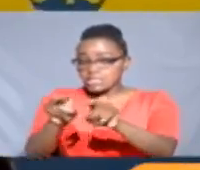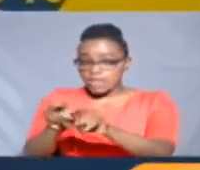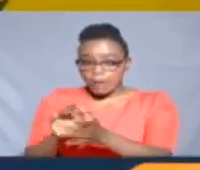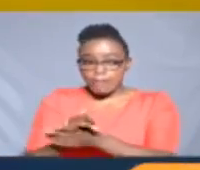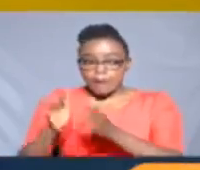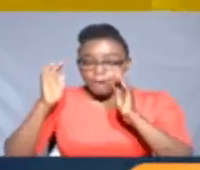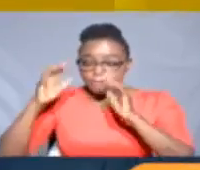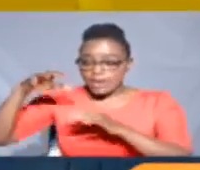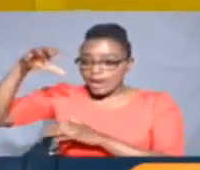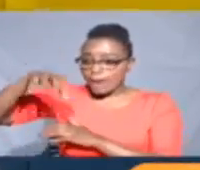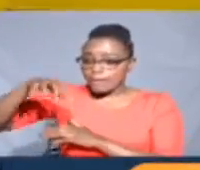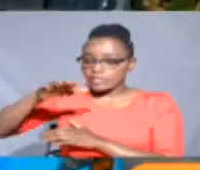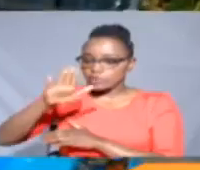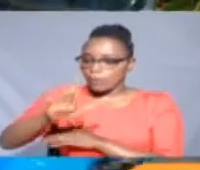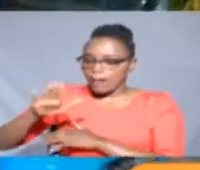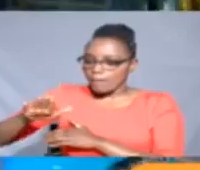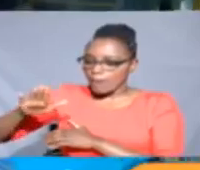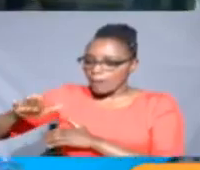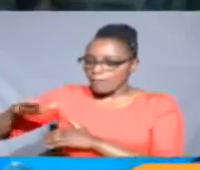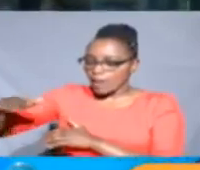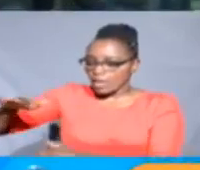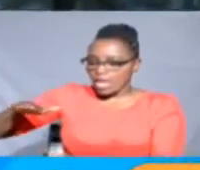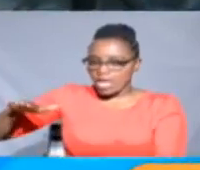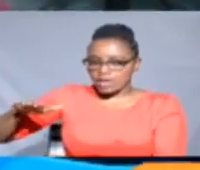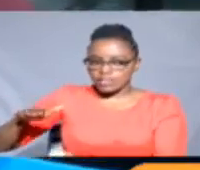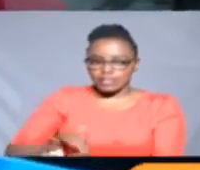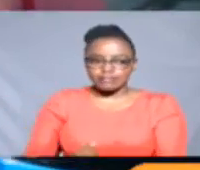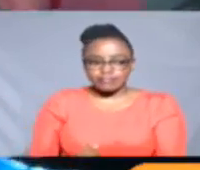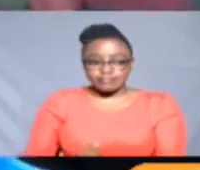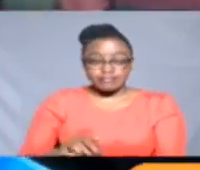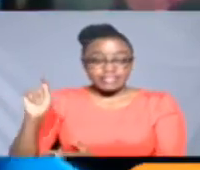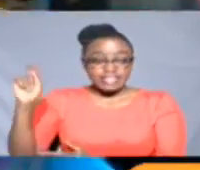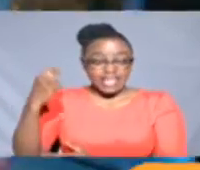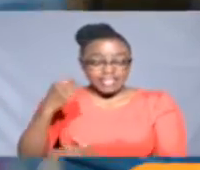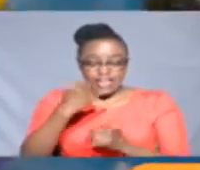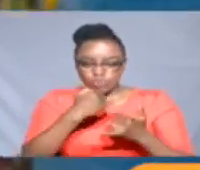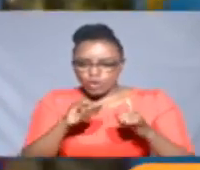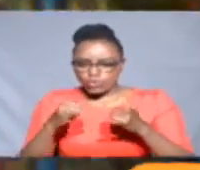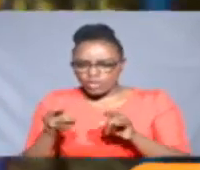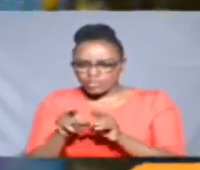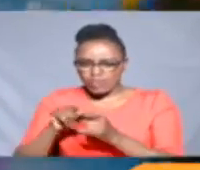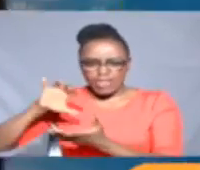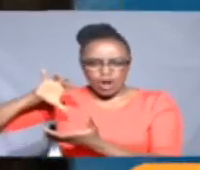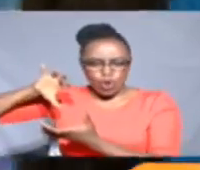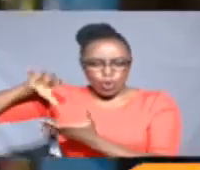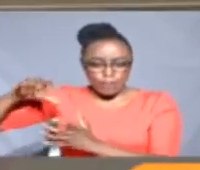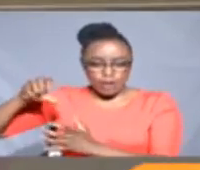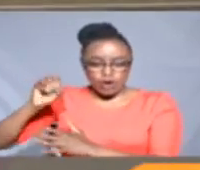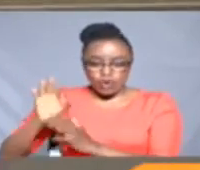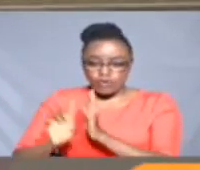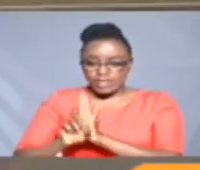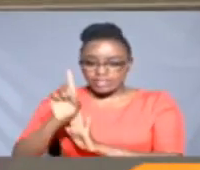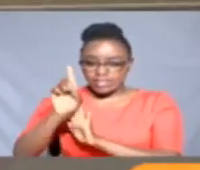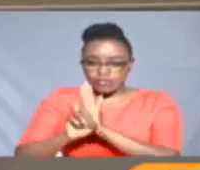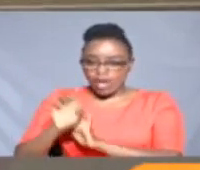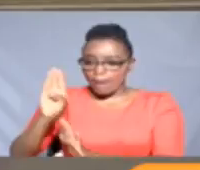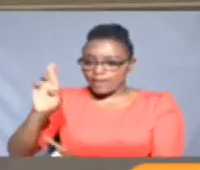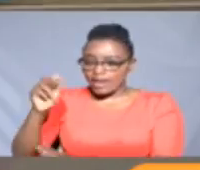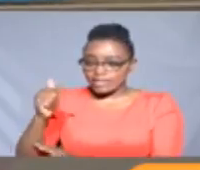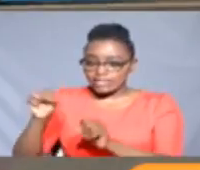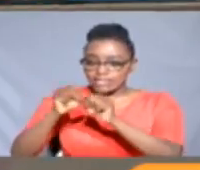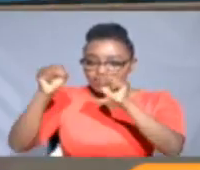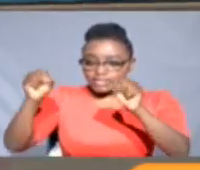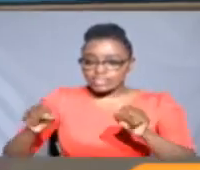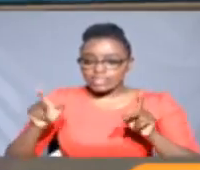like a big matatu parking bay. As Kenya grapples with the complexities of developing a